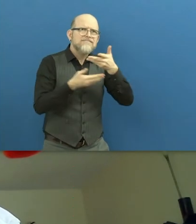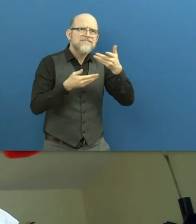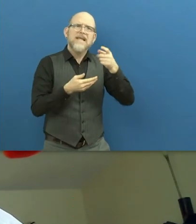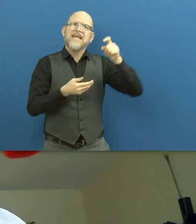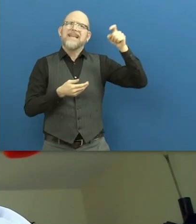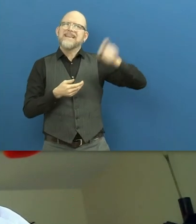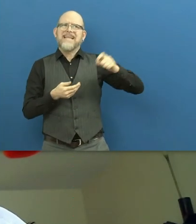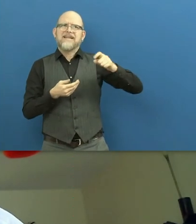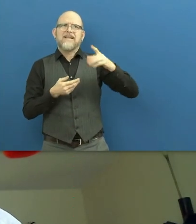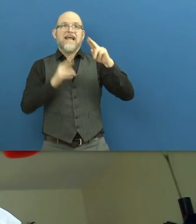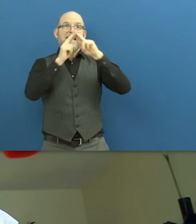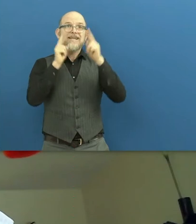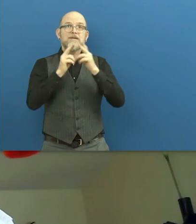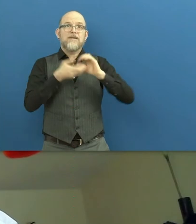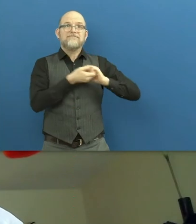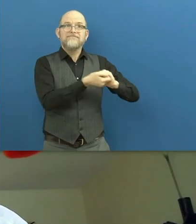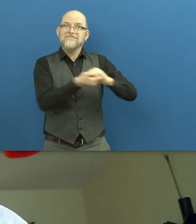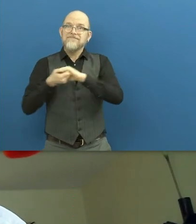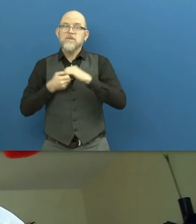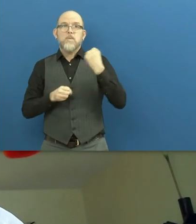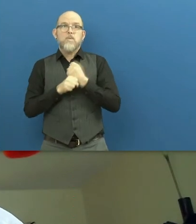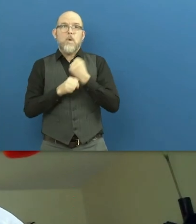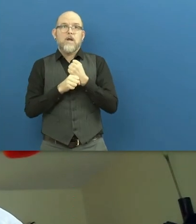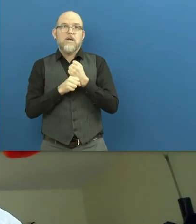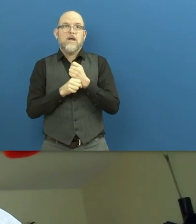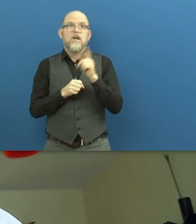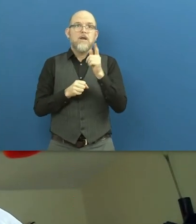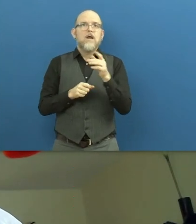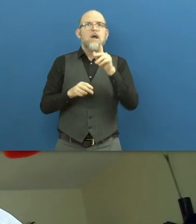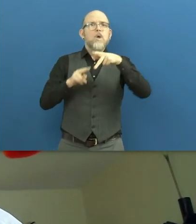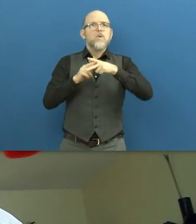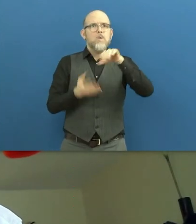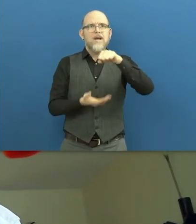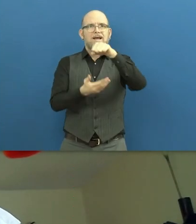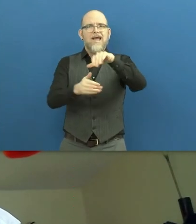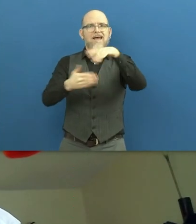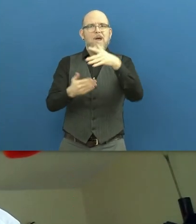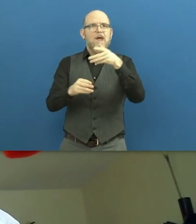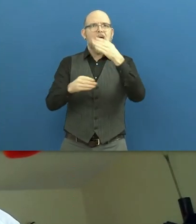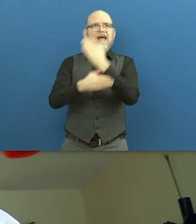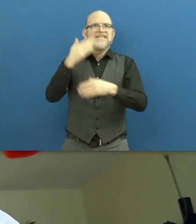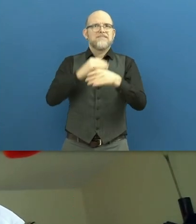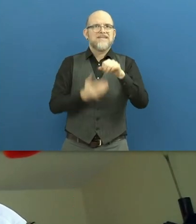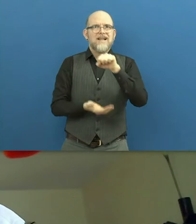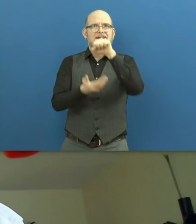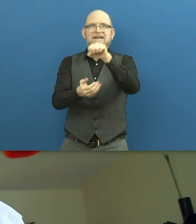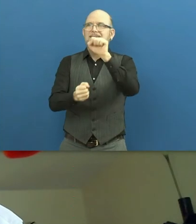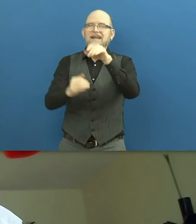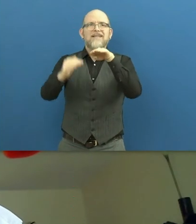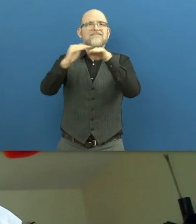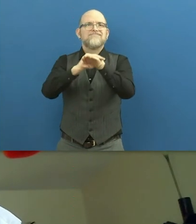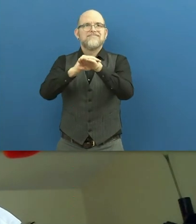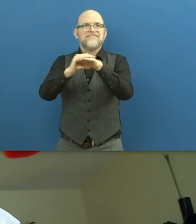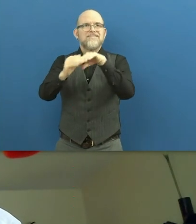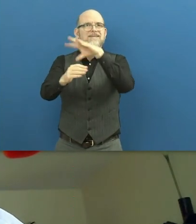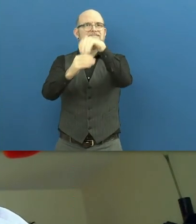articulates the need of using international cooperation as a tool to promote accessibility for all. Along